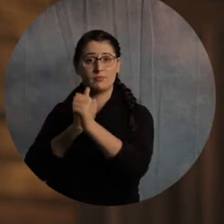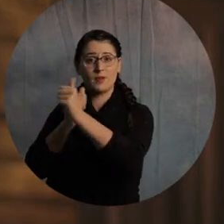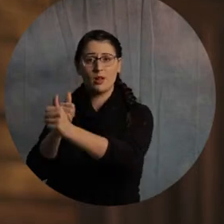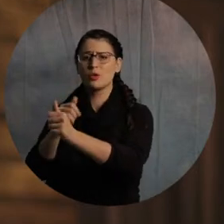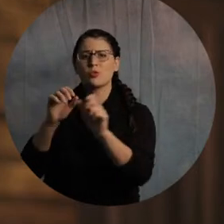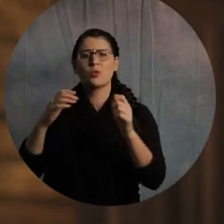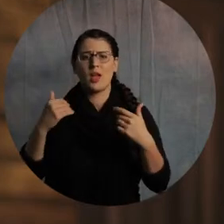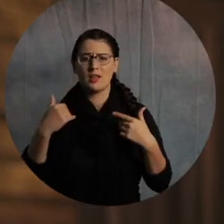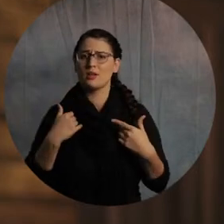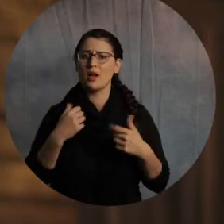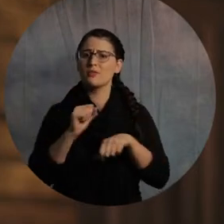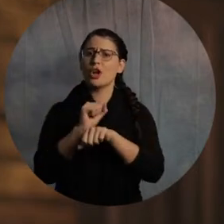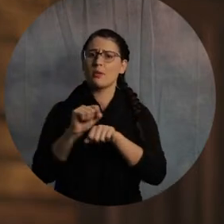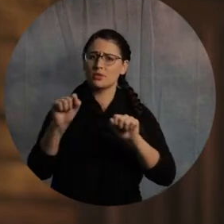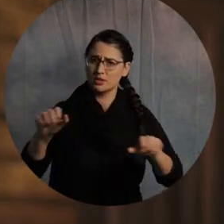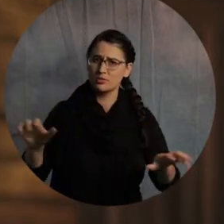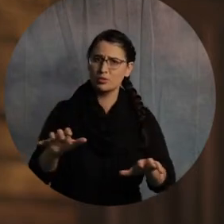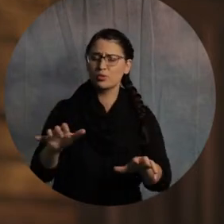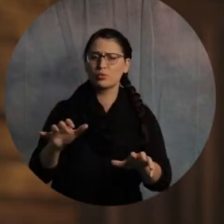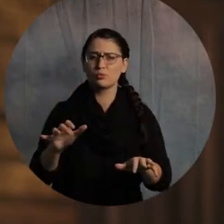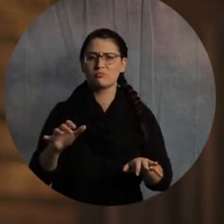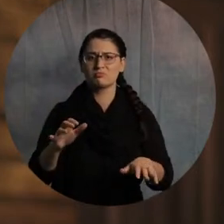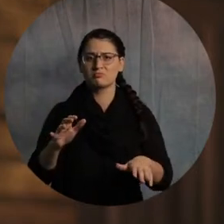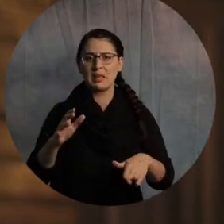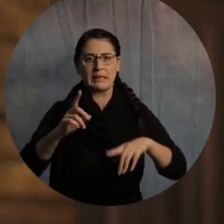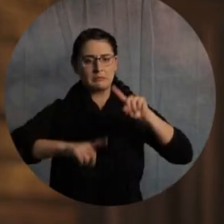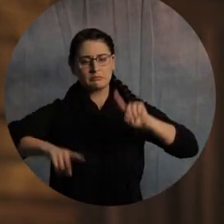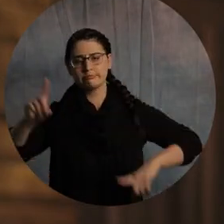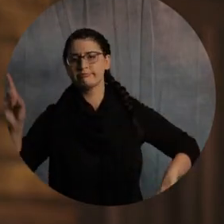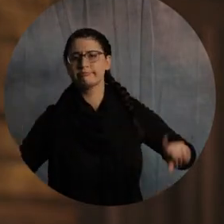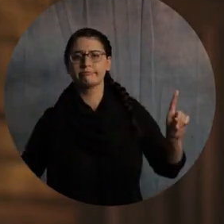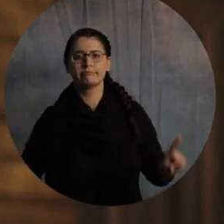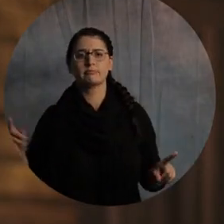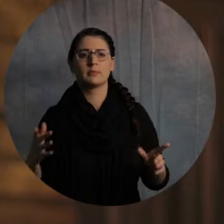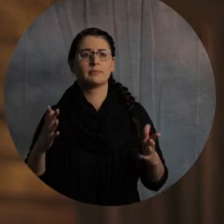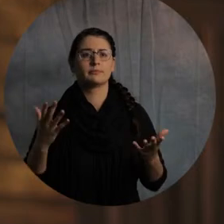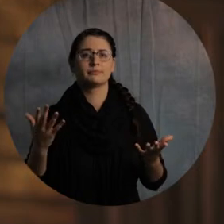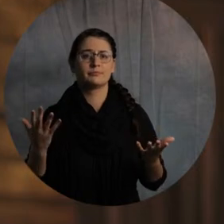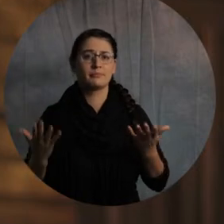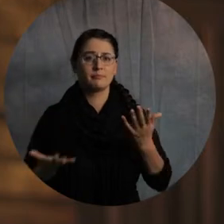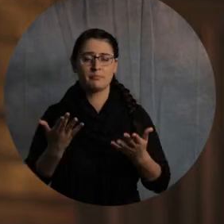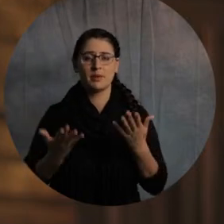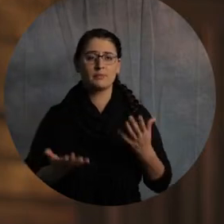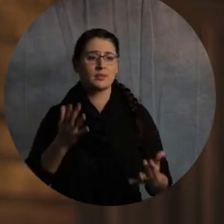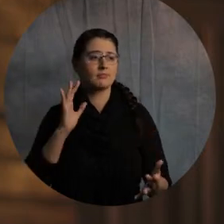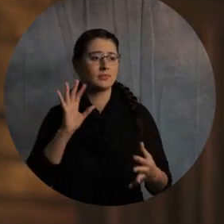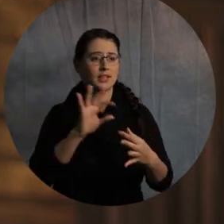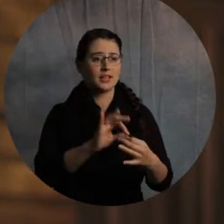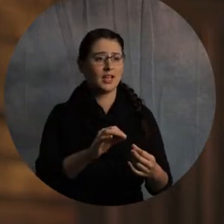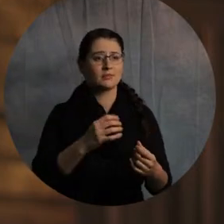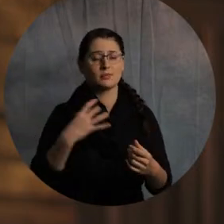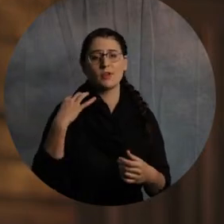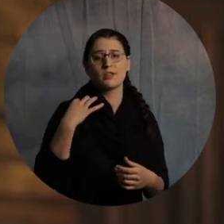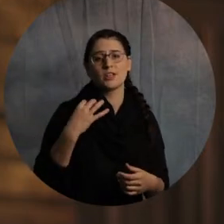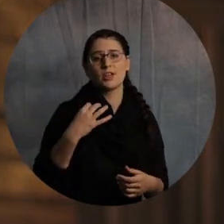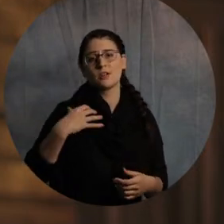started. That's our first check. Maybe you decide to move a little bit further. Maybe you want to get plugged in to the church together and start volunteering in our youth